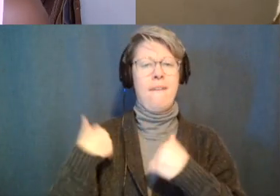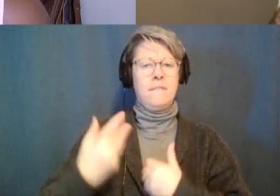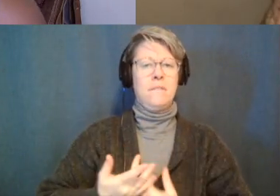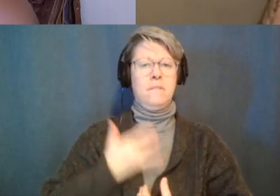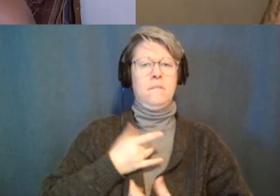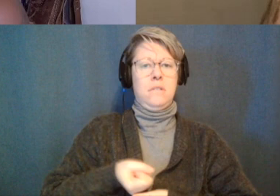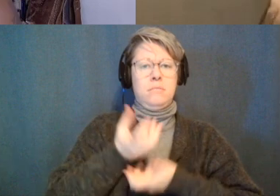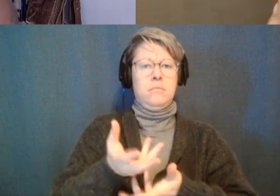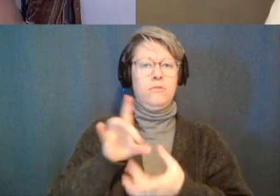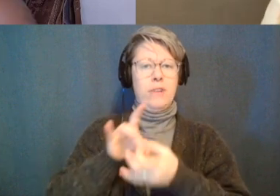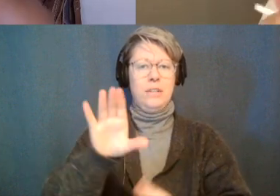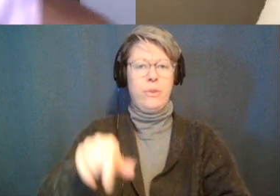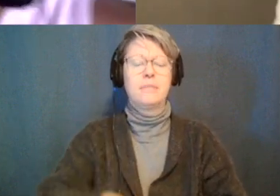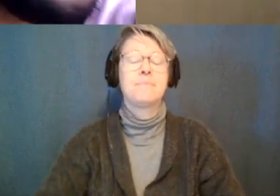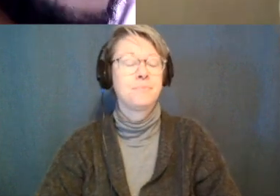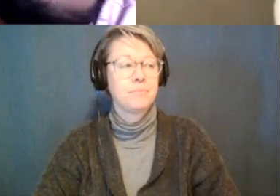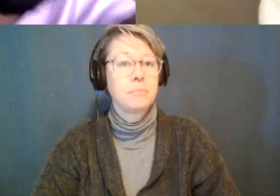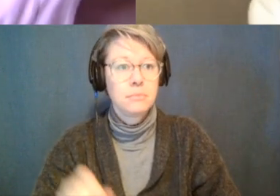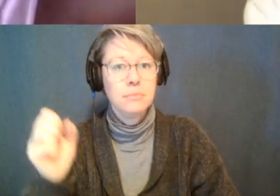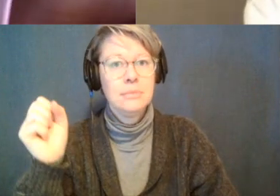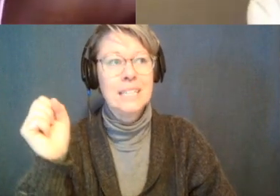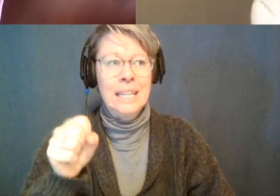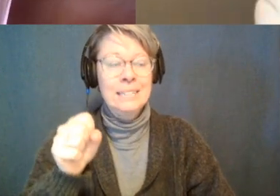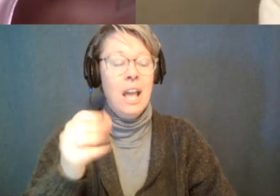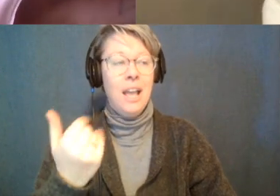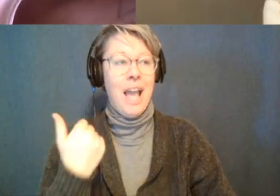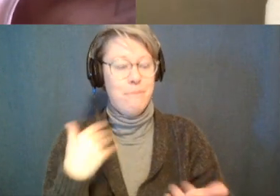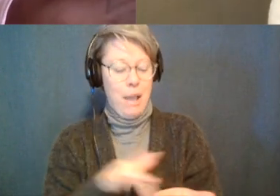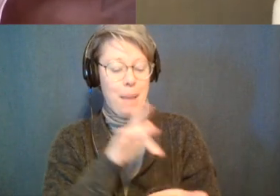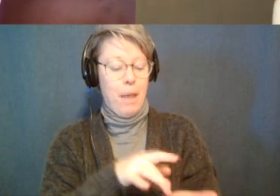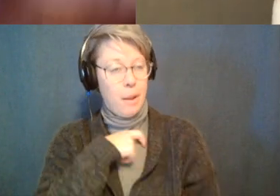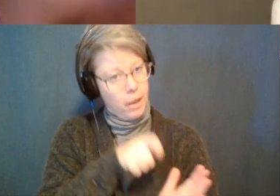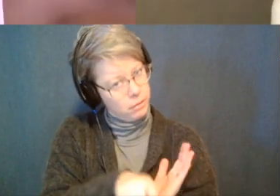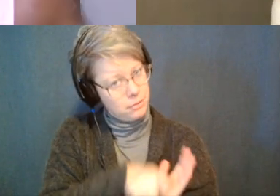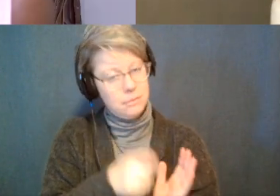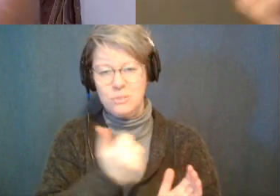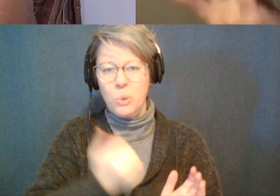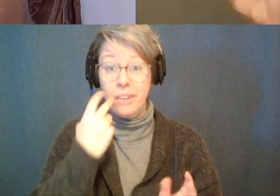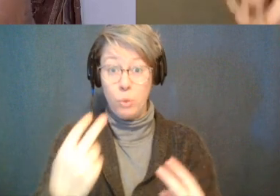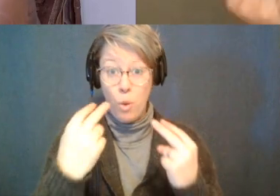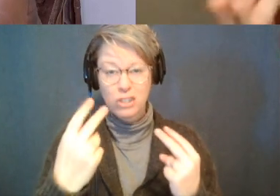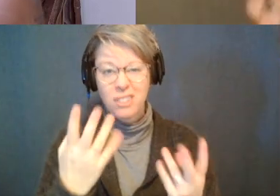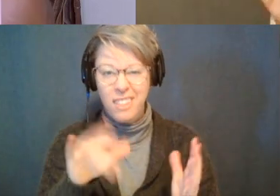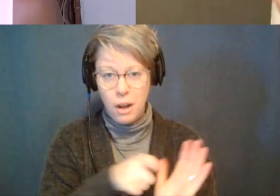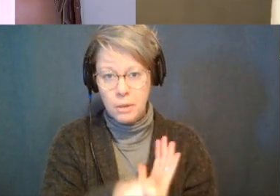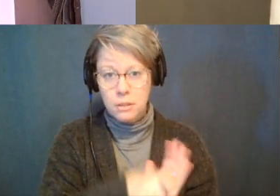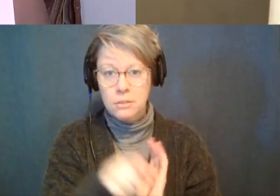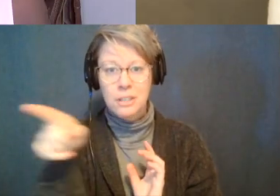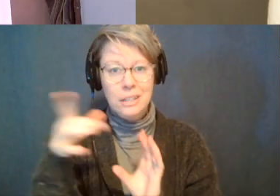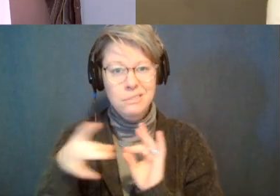sorry i have um my ipad here for everyone who's watching that's what i'm sort of just jotting things down as he